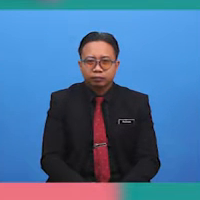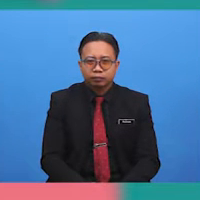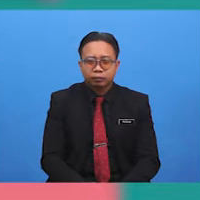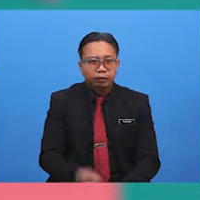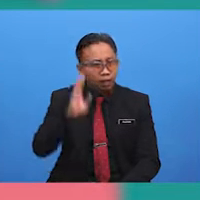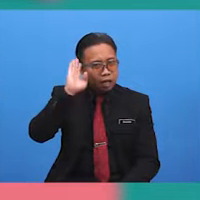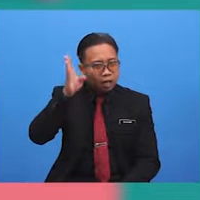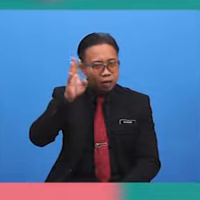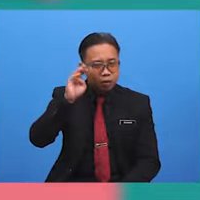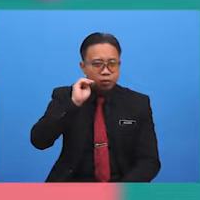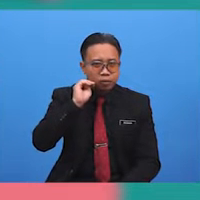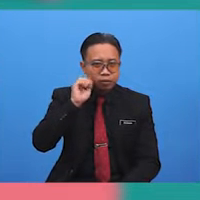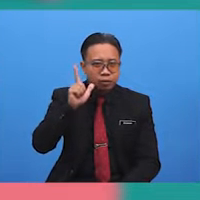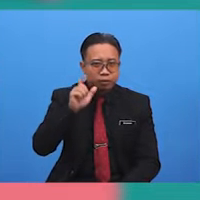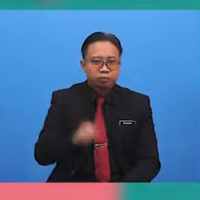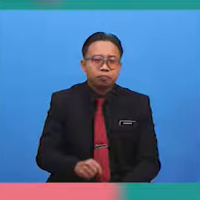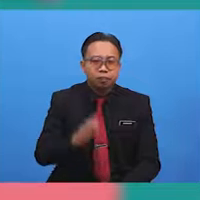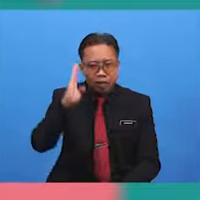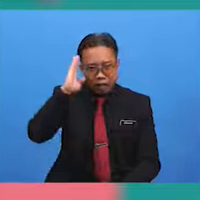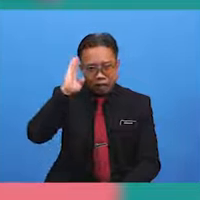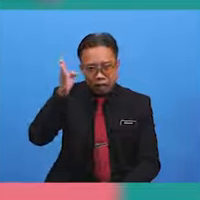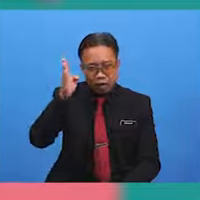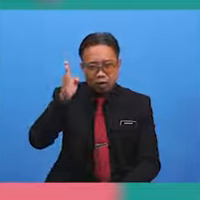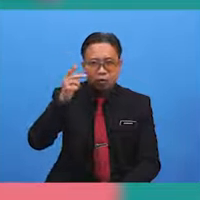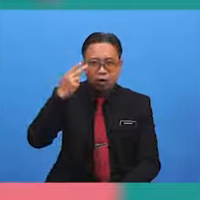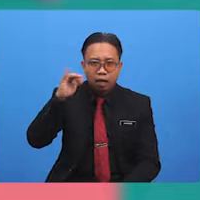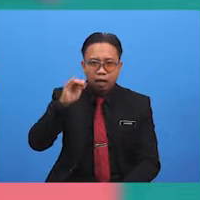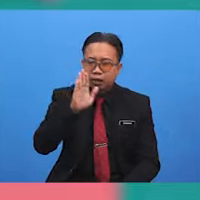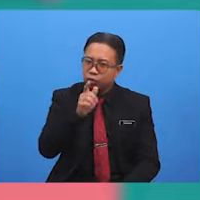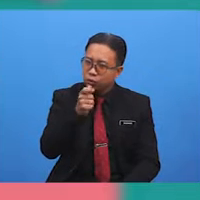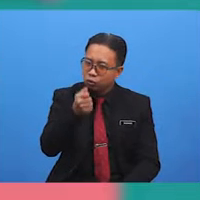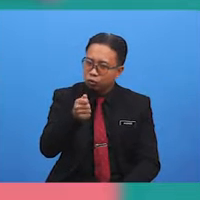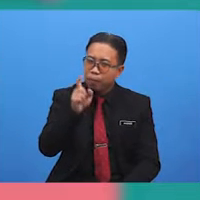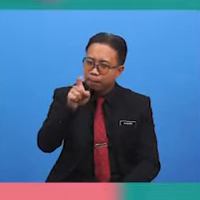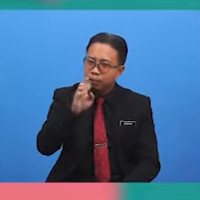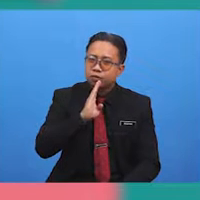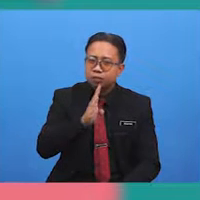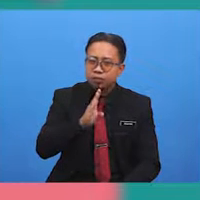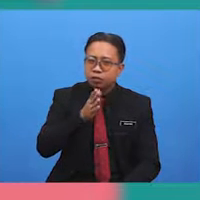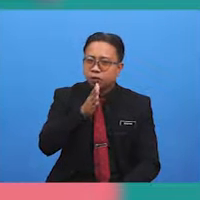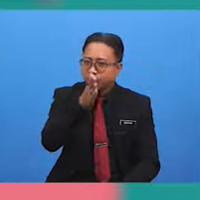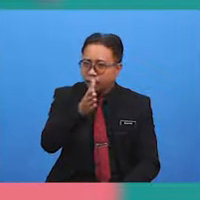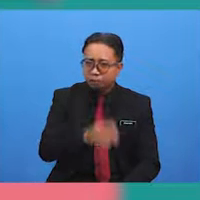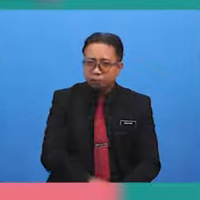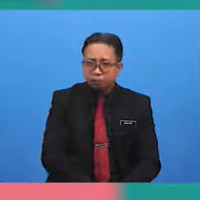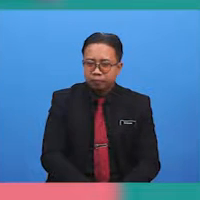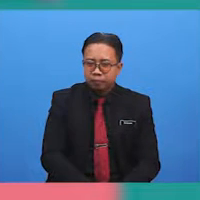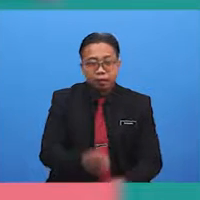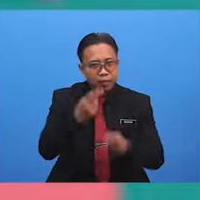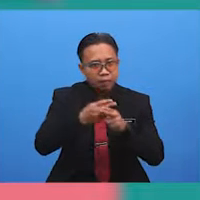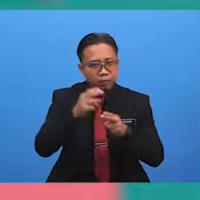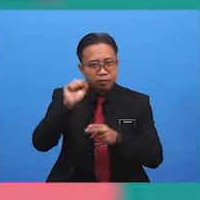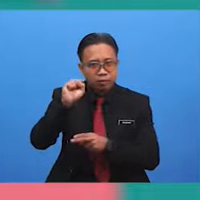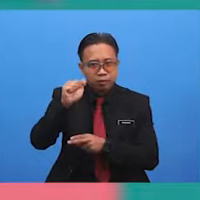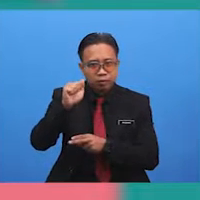Hello, Miss Lily. Hello. Hi. You must be Opa. Yes, I am Saleha,